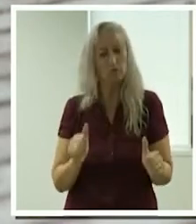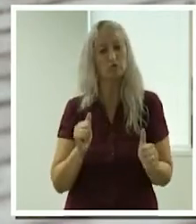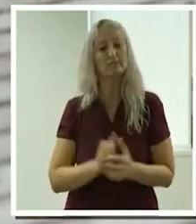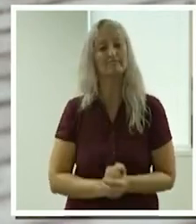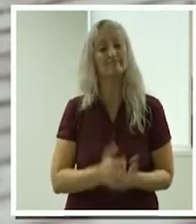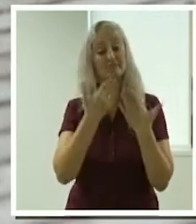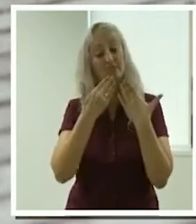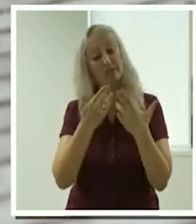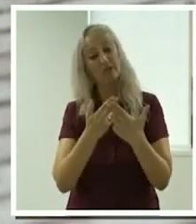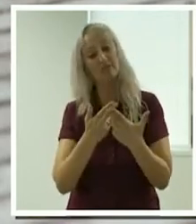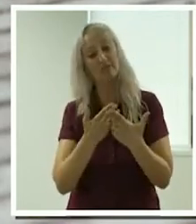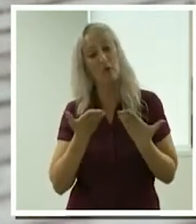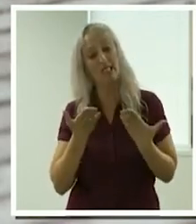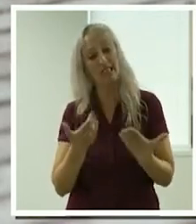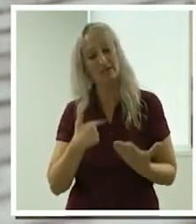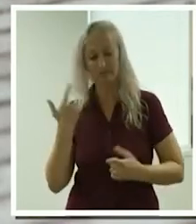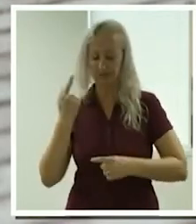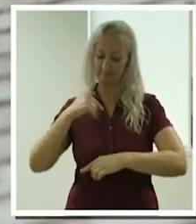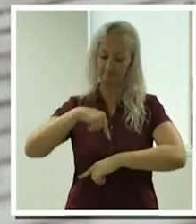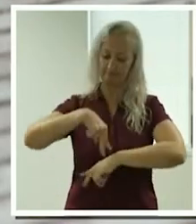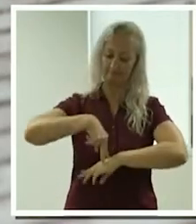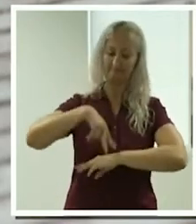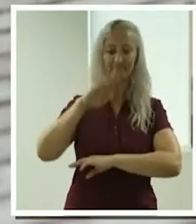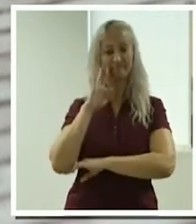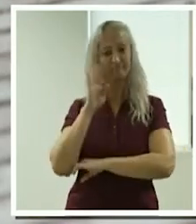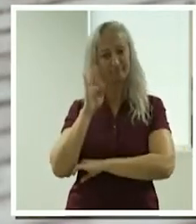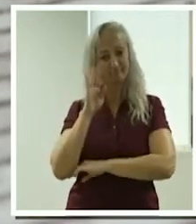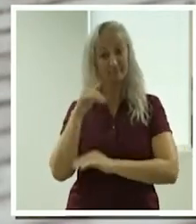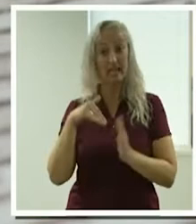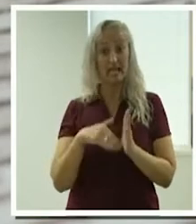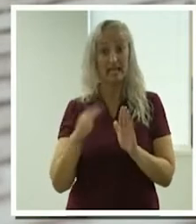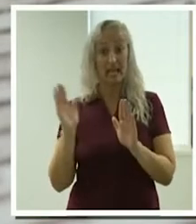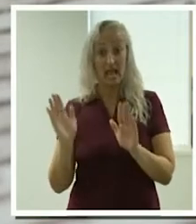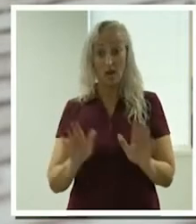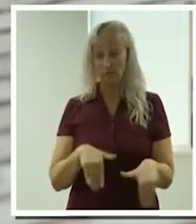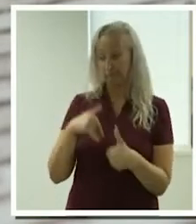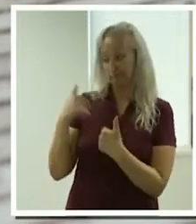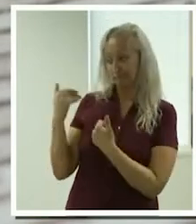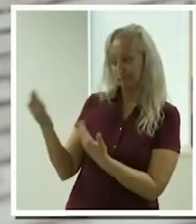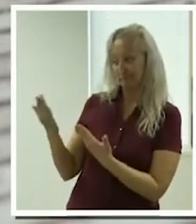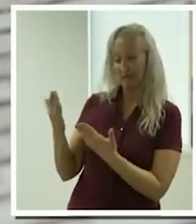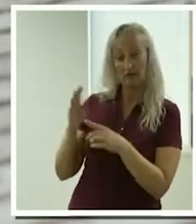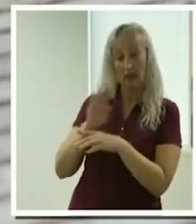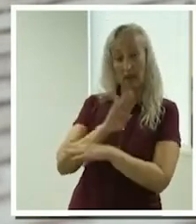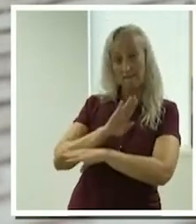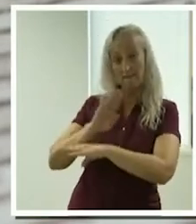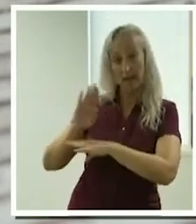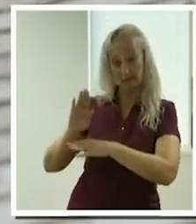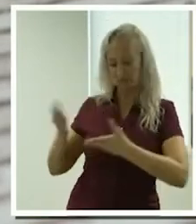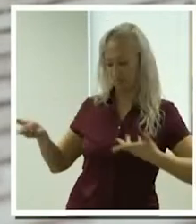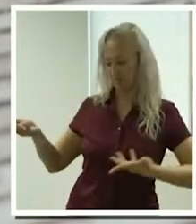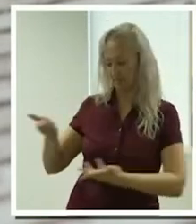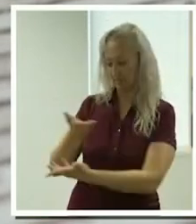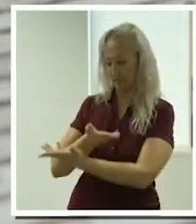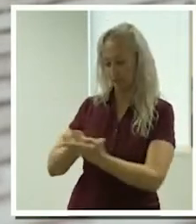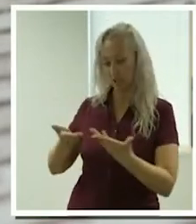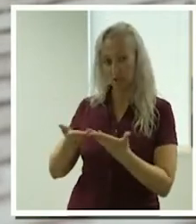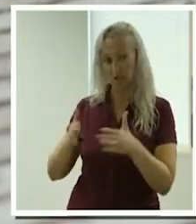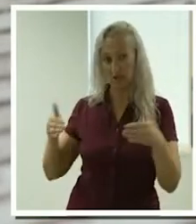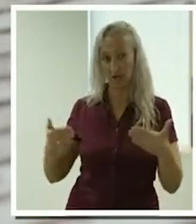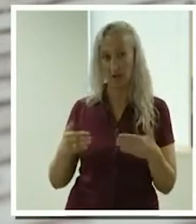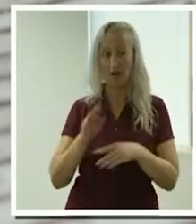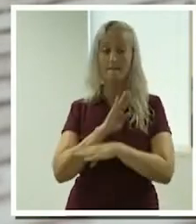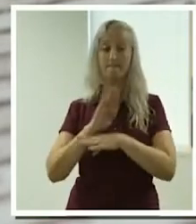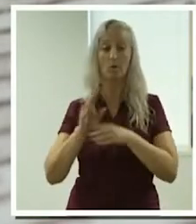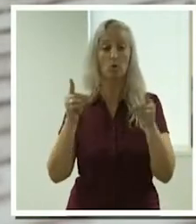and what we have planned. I'd now like to turn to the panel discussion. And it's my pleasure to introduce board member, Kate